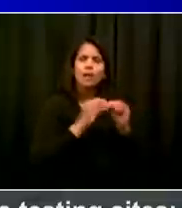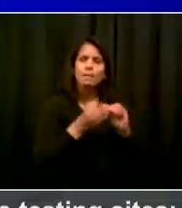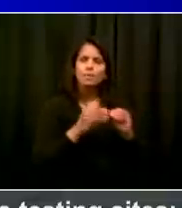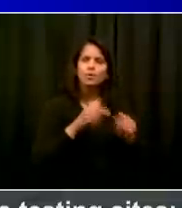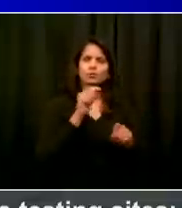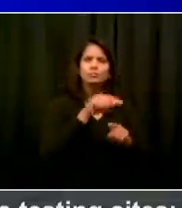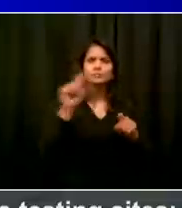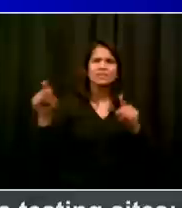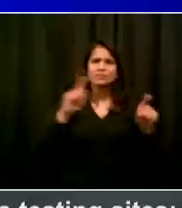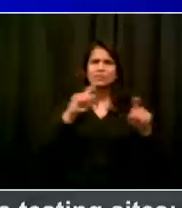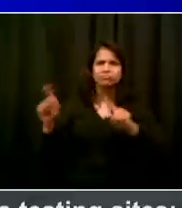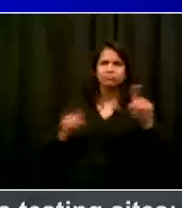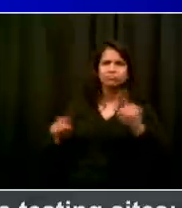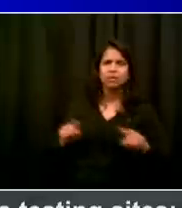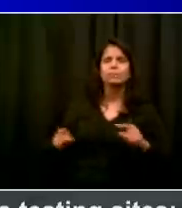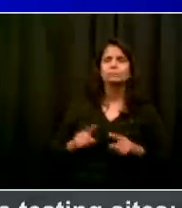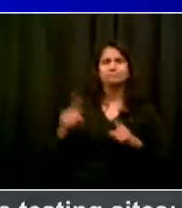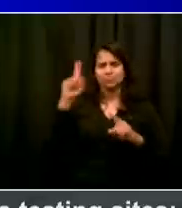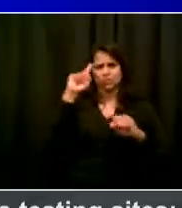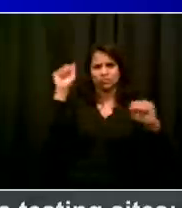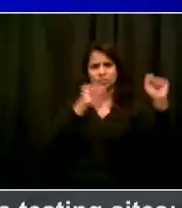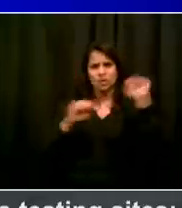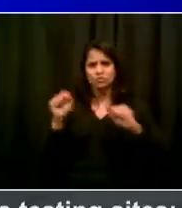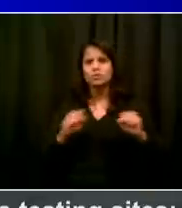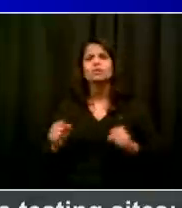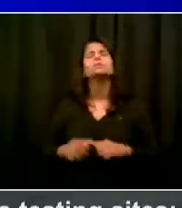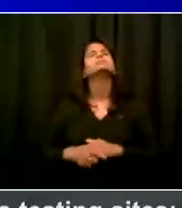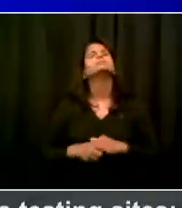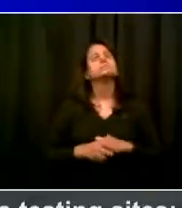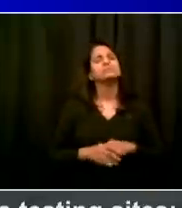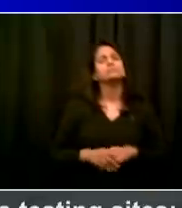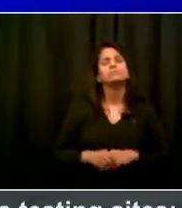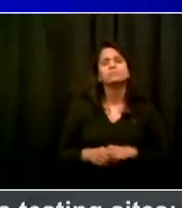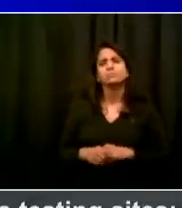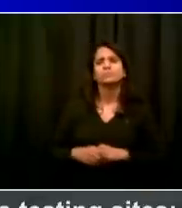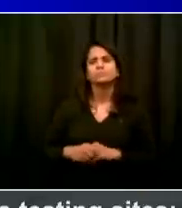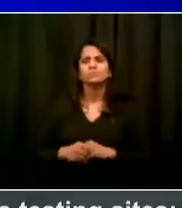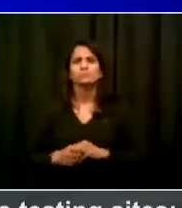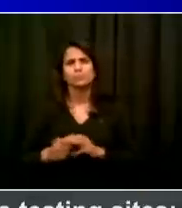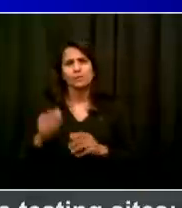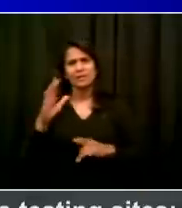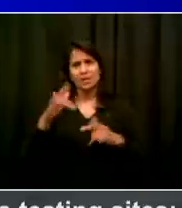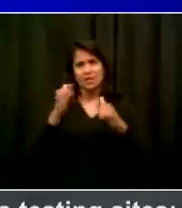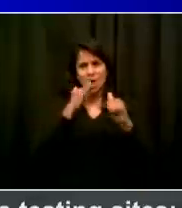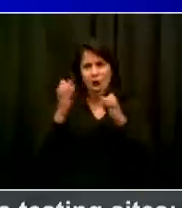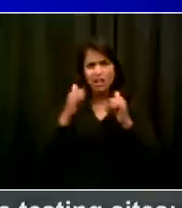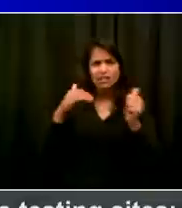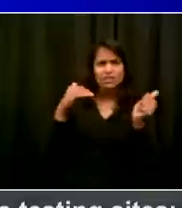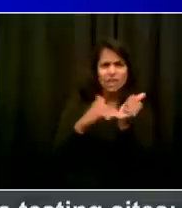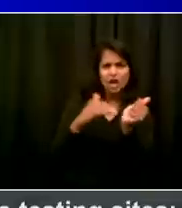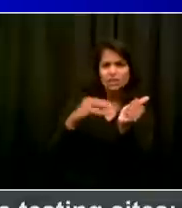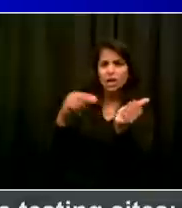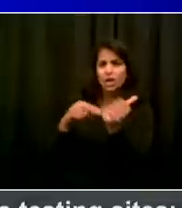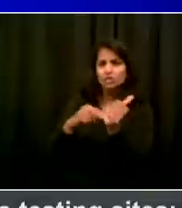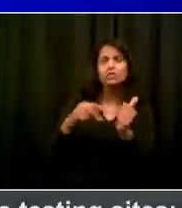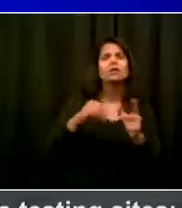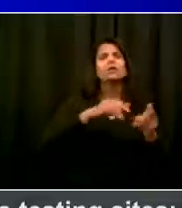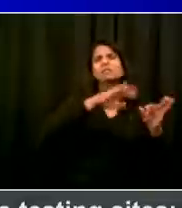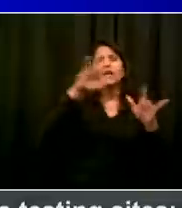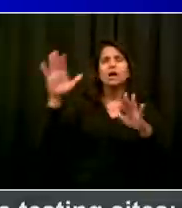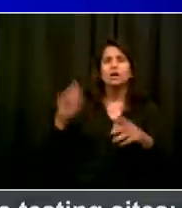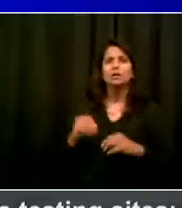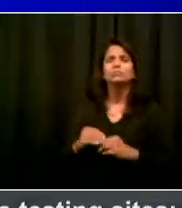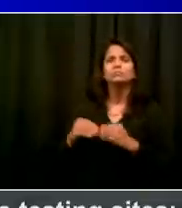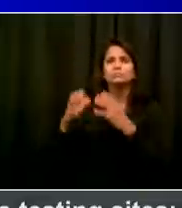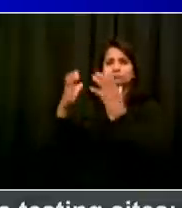know, I was on the phone last night with a group of physicians who take care of patients in these neighborhoods, and they were saying, get me testing,